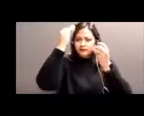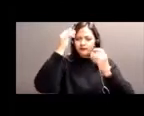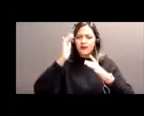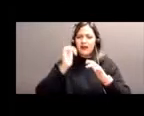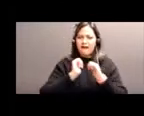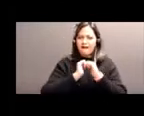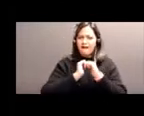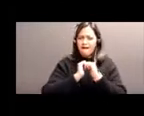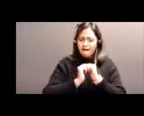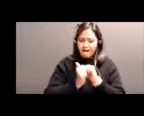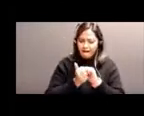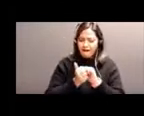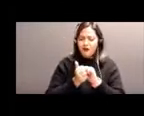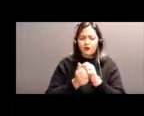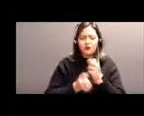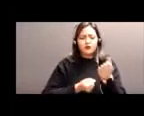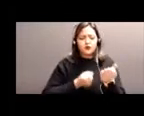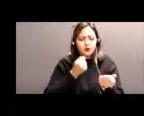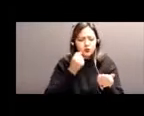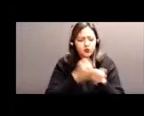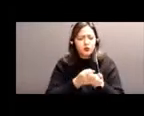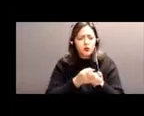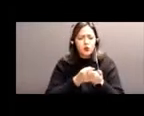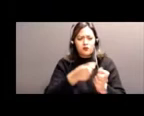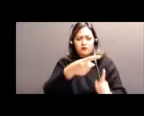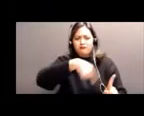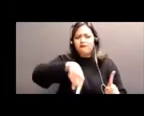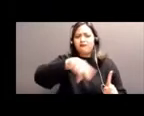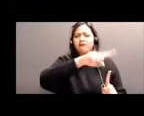you to know that you're not forgotten?